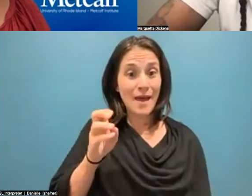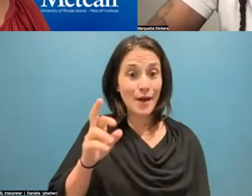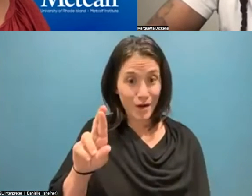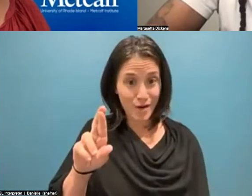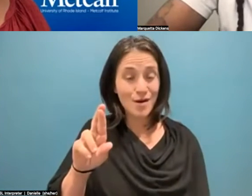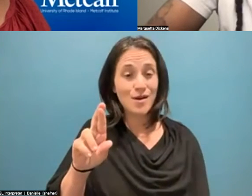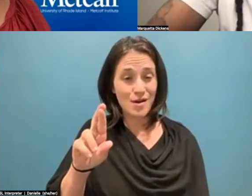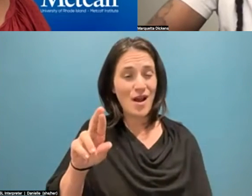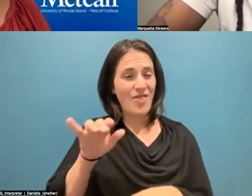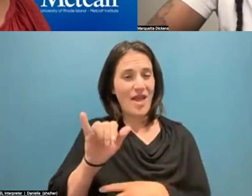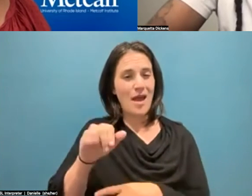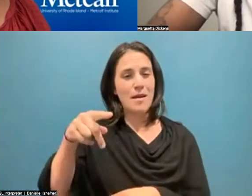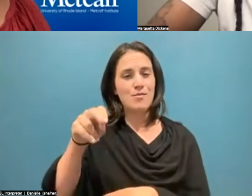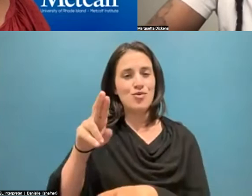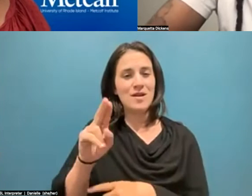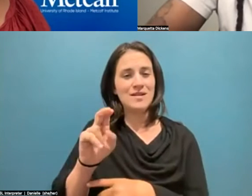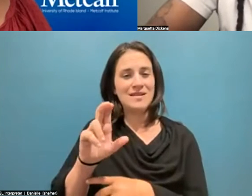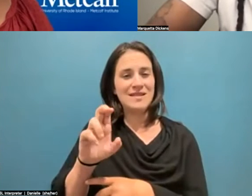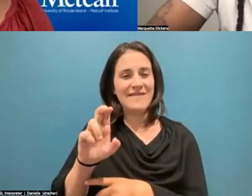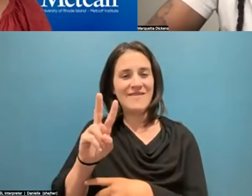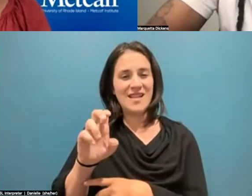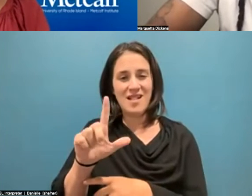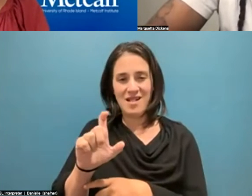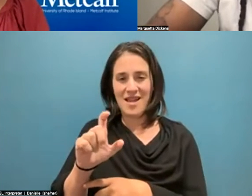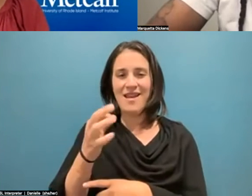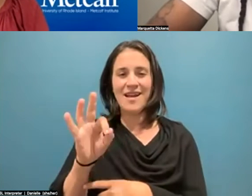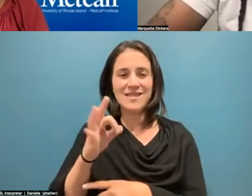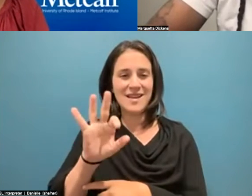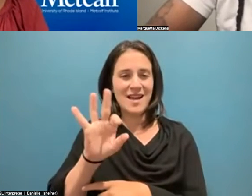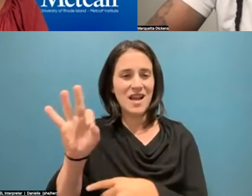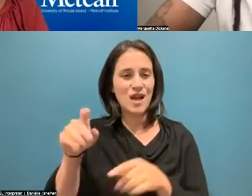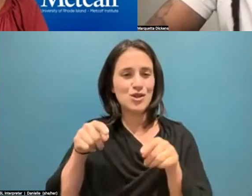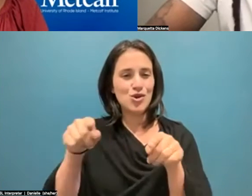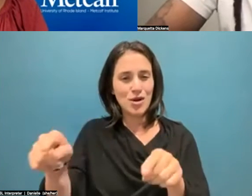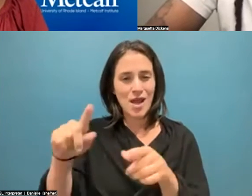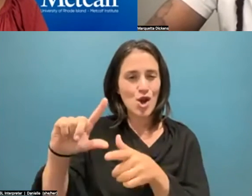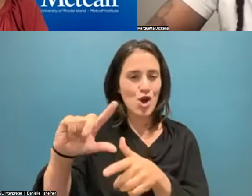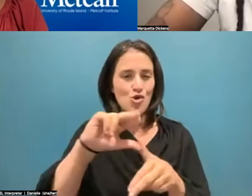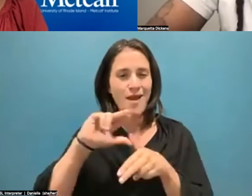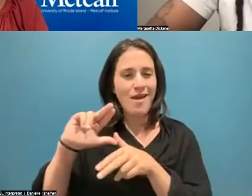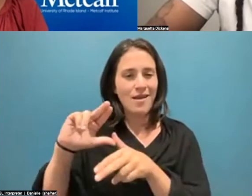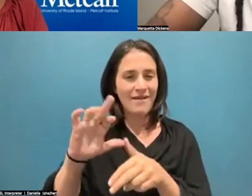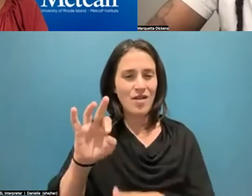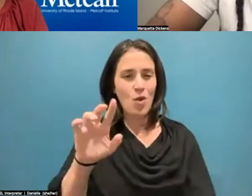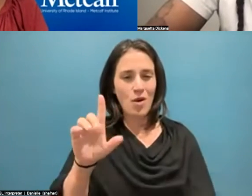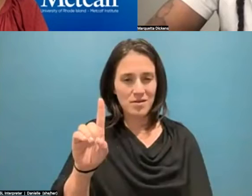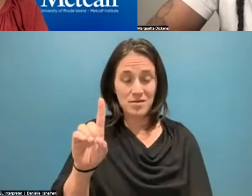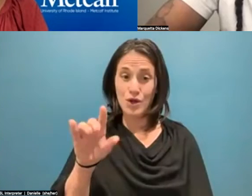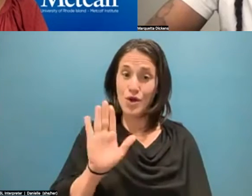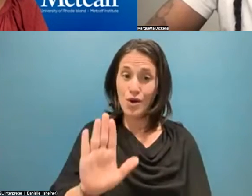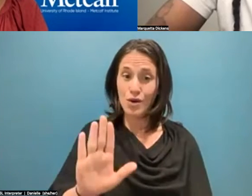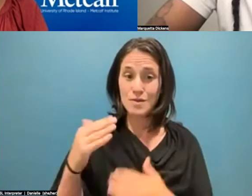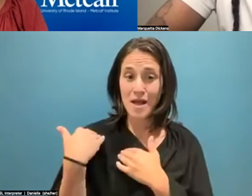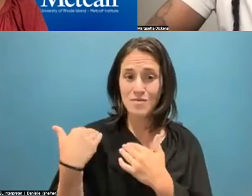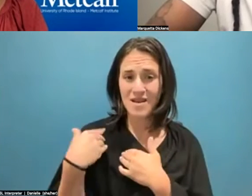mayor in 1999 during Hurricane Floyd, and she had the task of having the tie-in decision, the